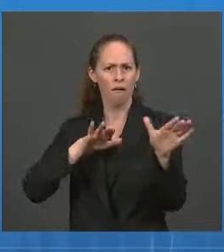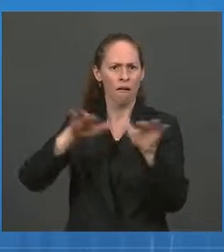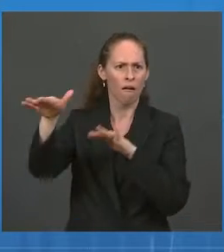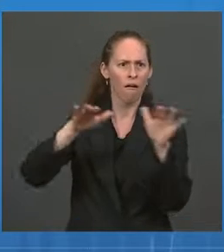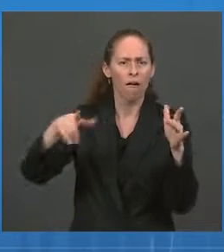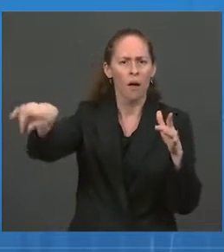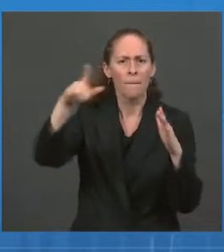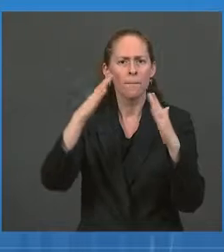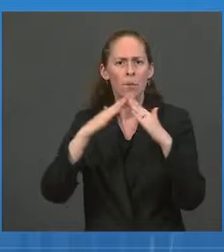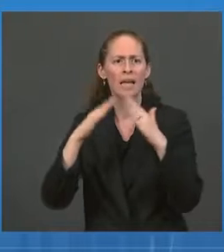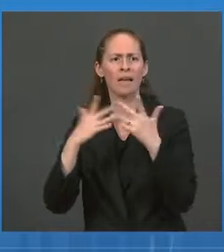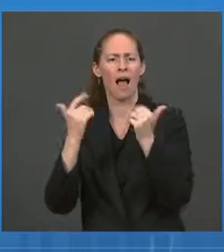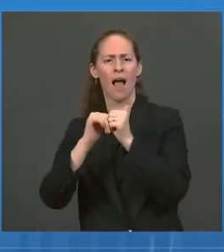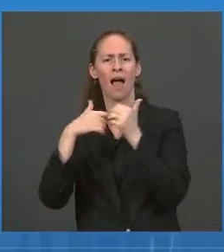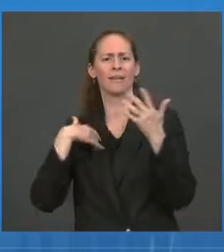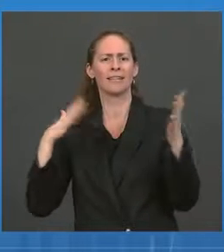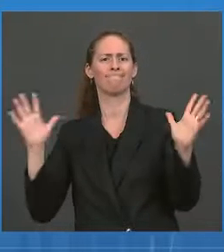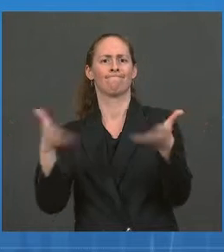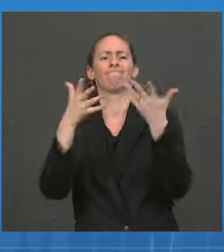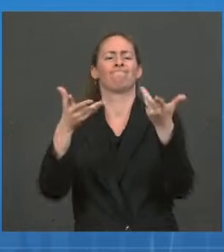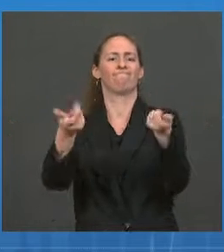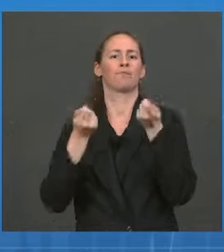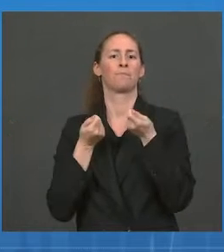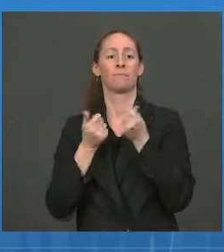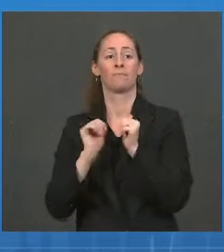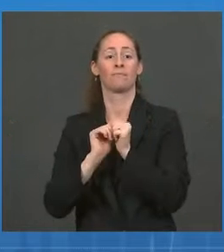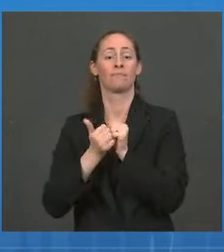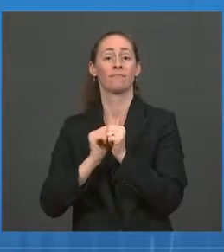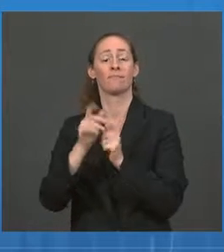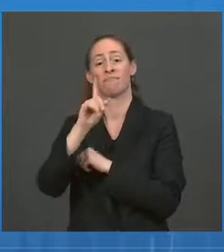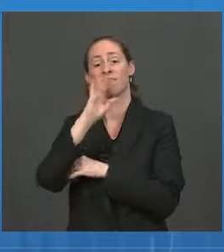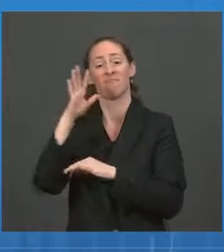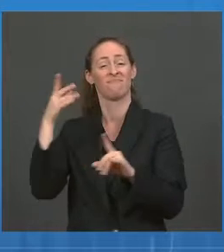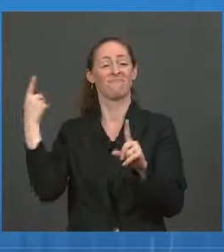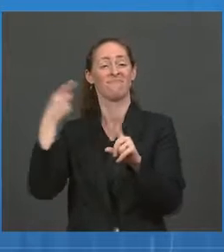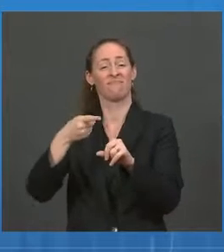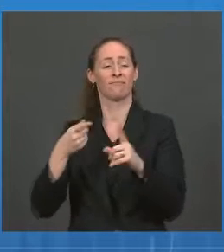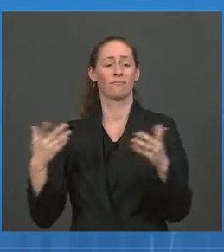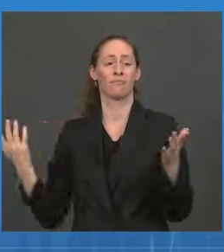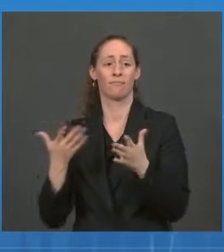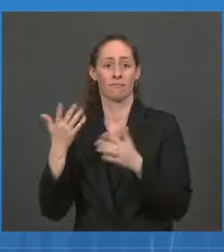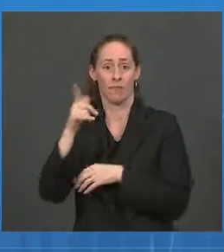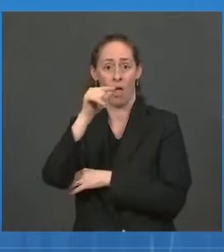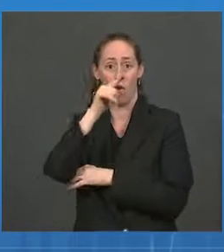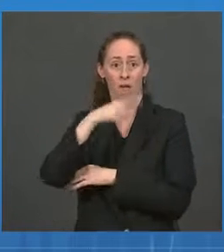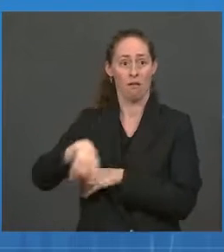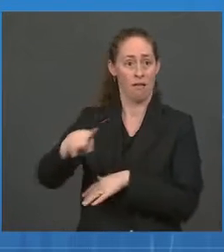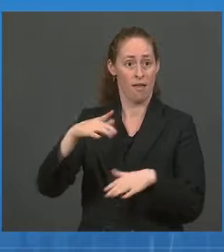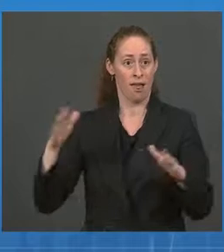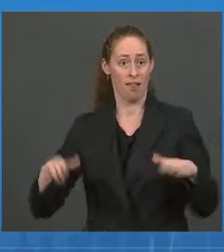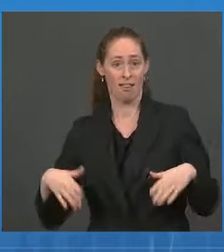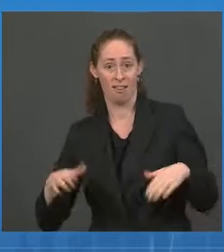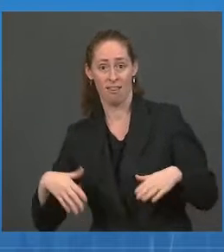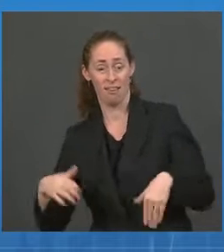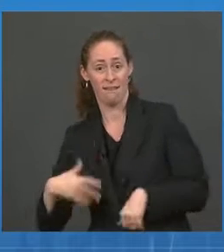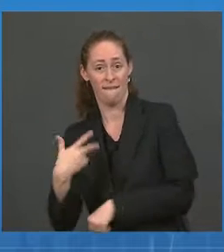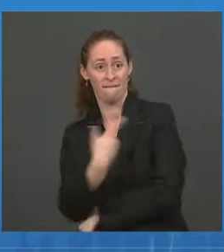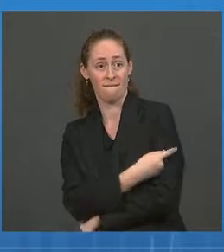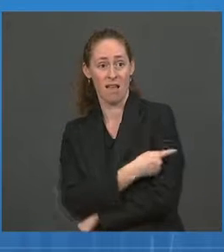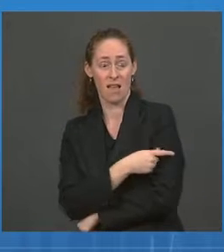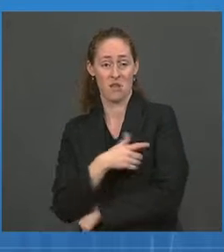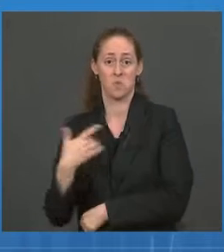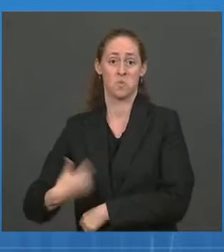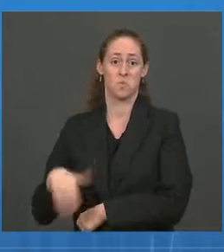requirements that I talked about, it's really important that the unvaccinated Americans, which is